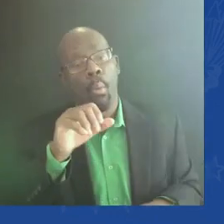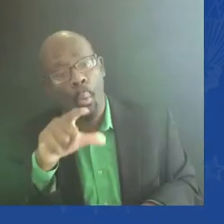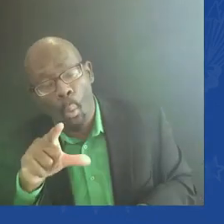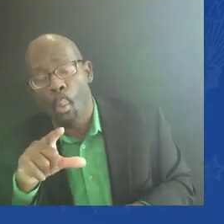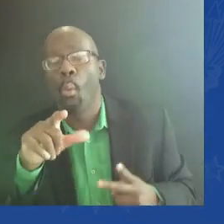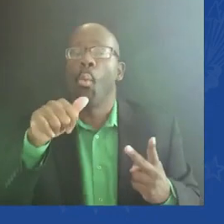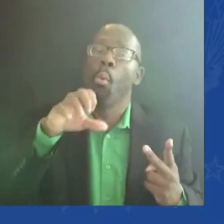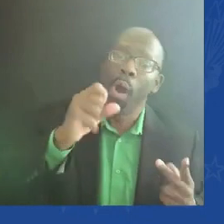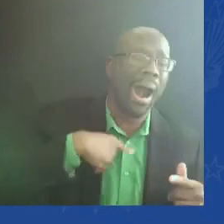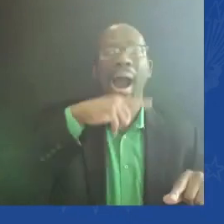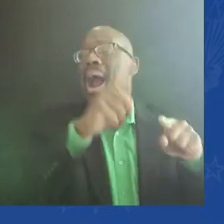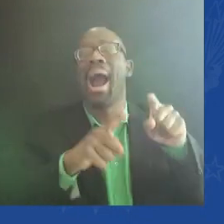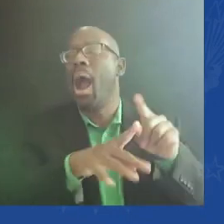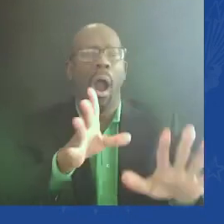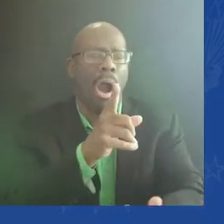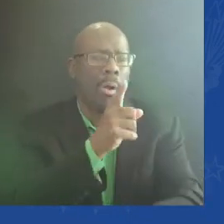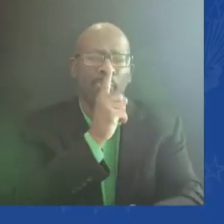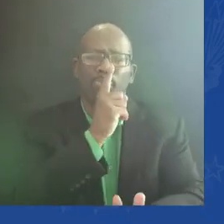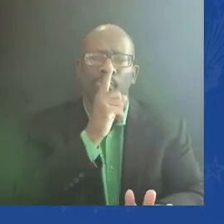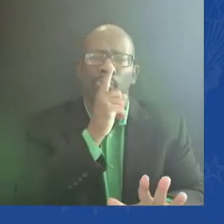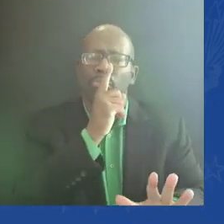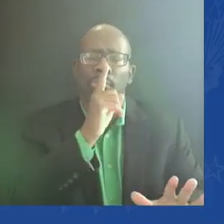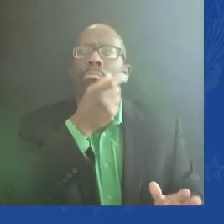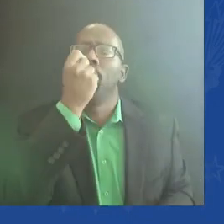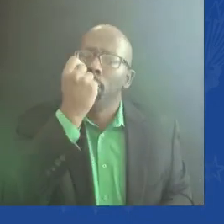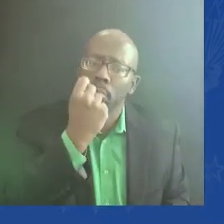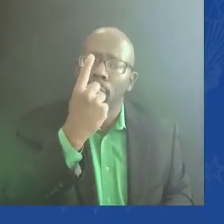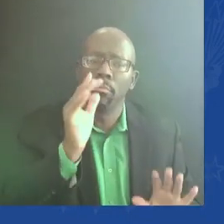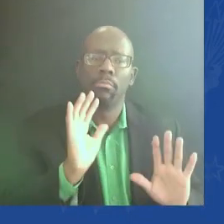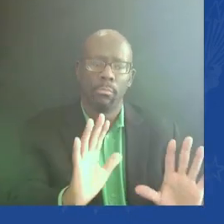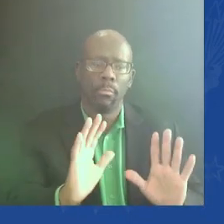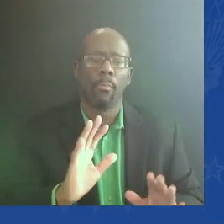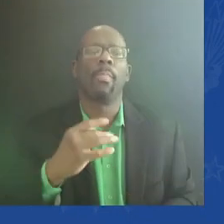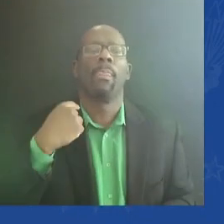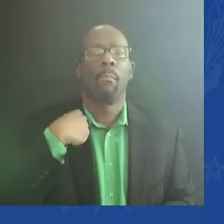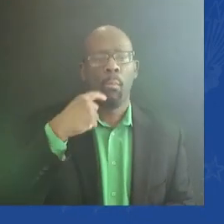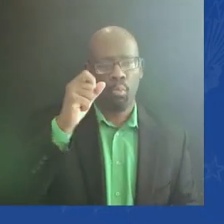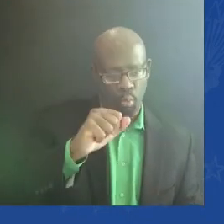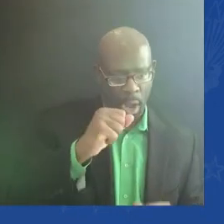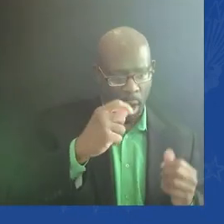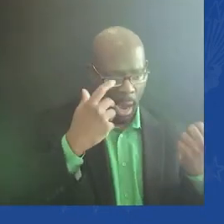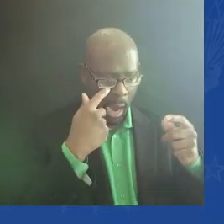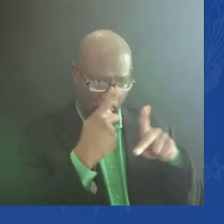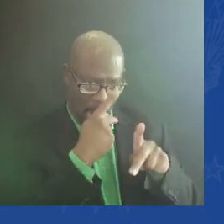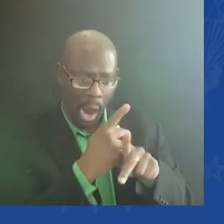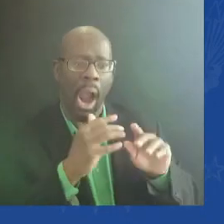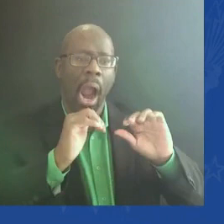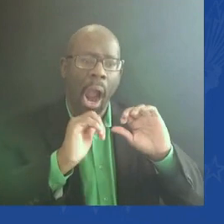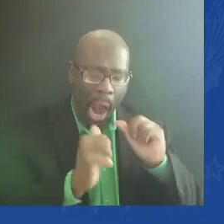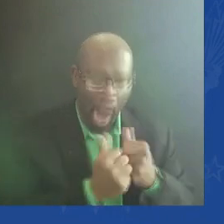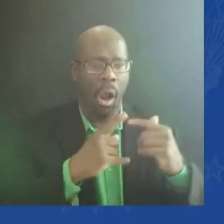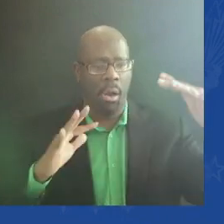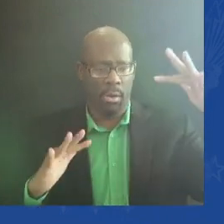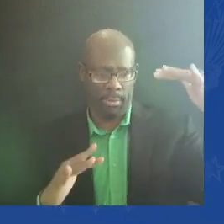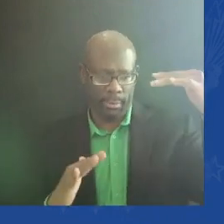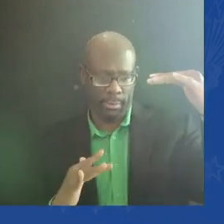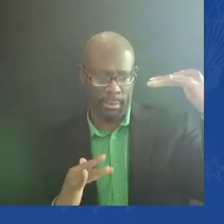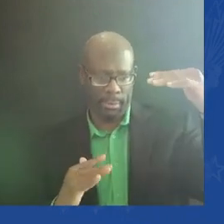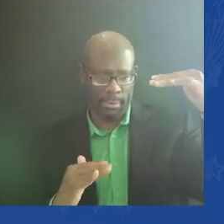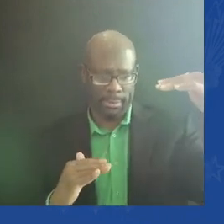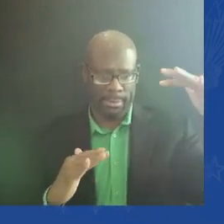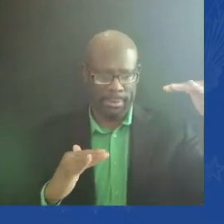out and we don't have to do. We should be moving immediately to get rid of, as they've adopted here, my proposal, to end methane,